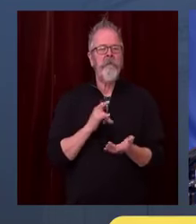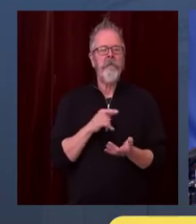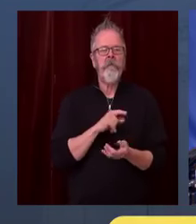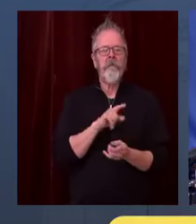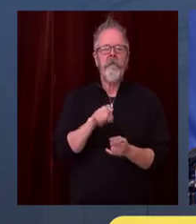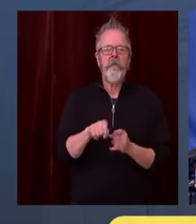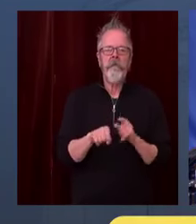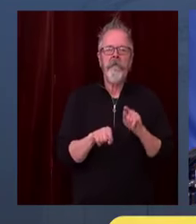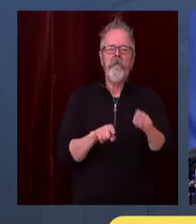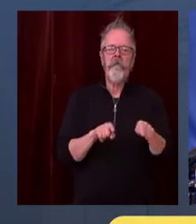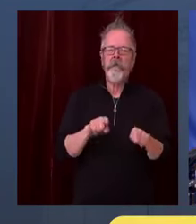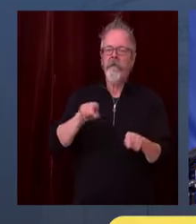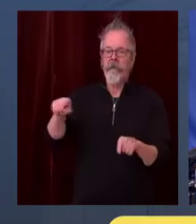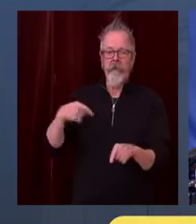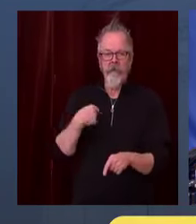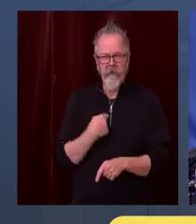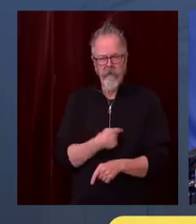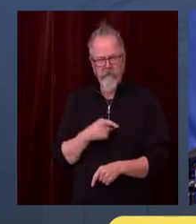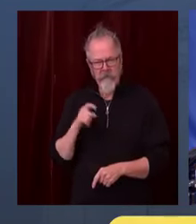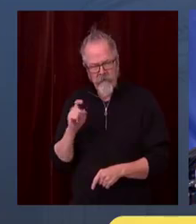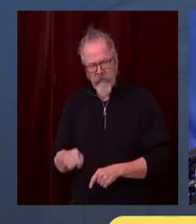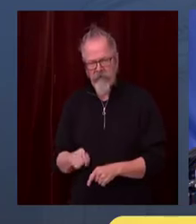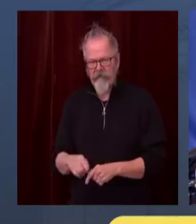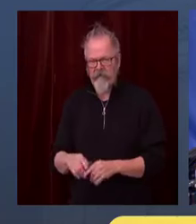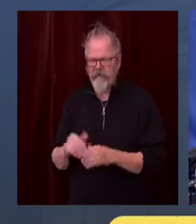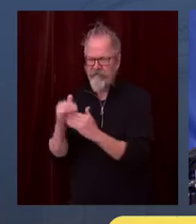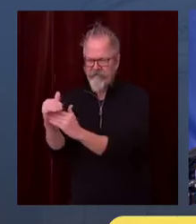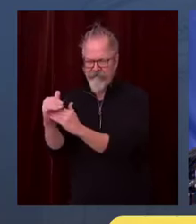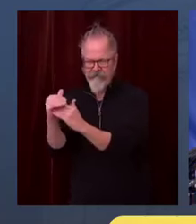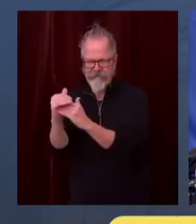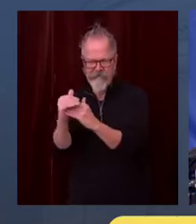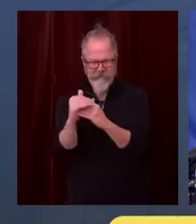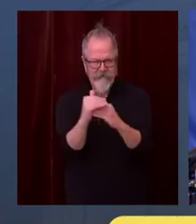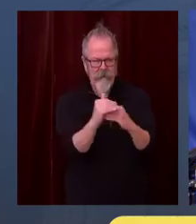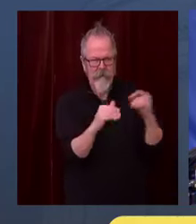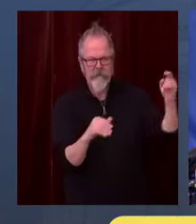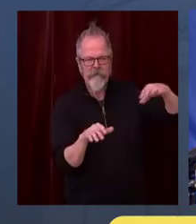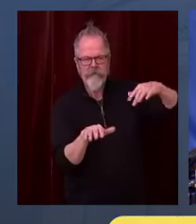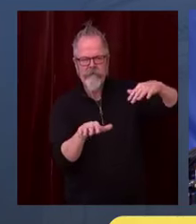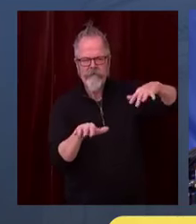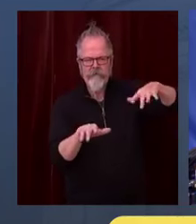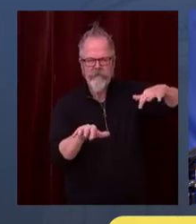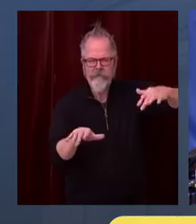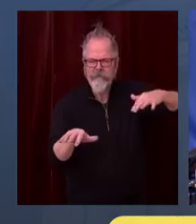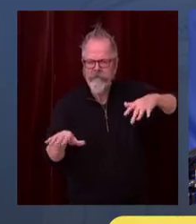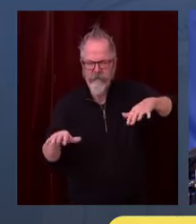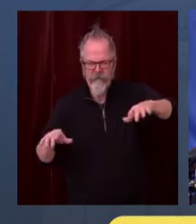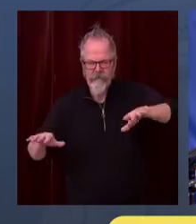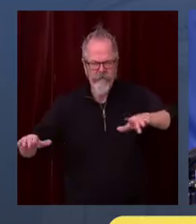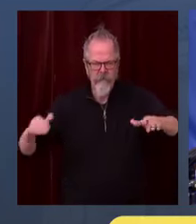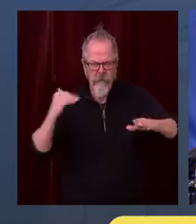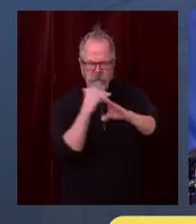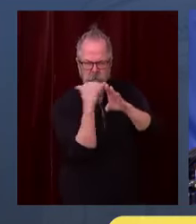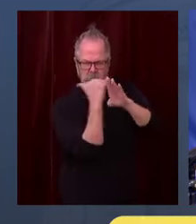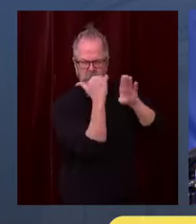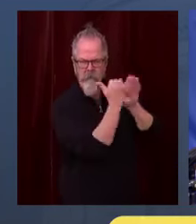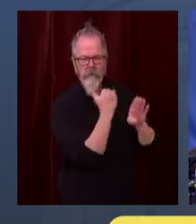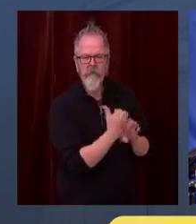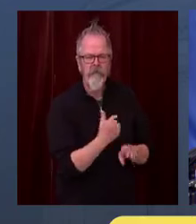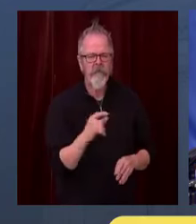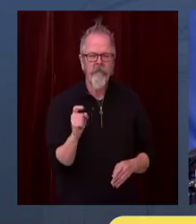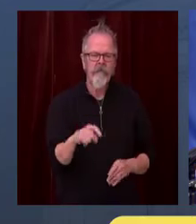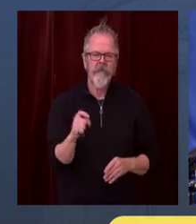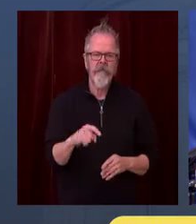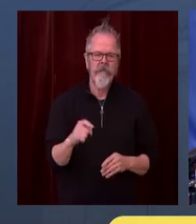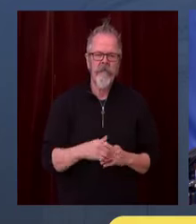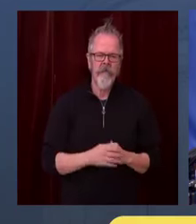So it's not based on arguing about responsibility. It's arguing about how we're going to save lives. And this is a way to do it. Now,